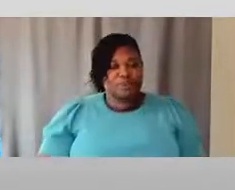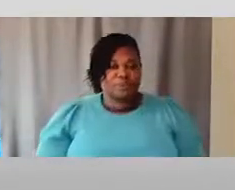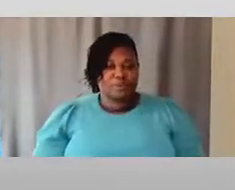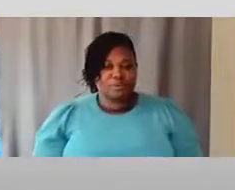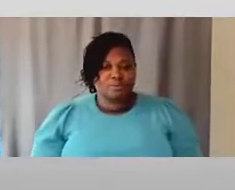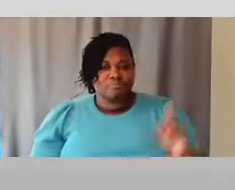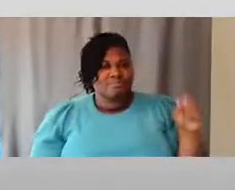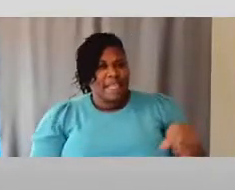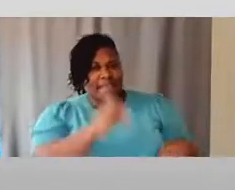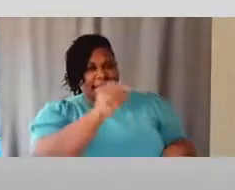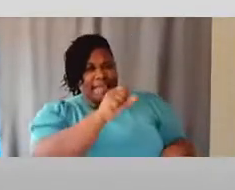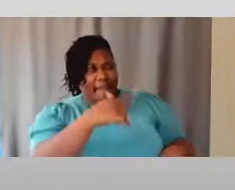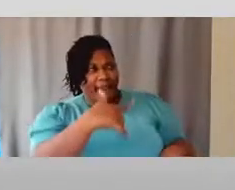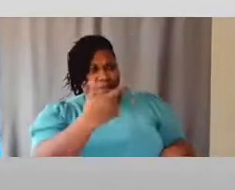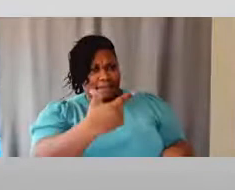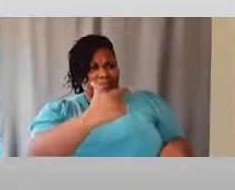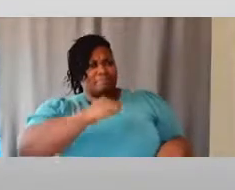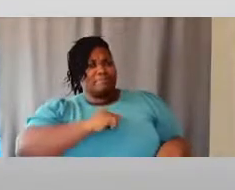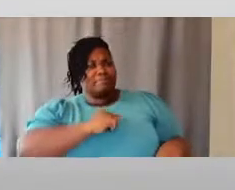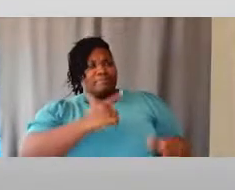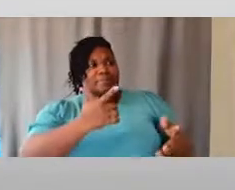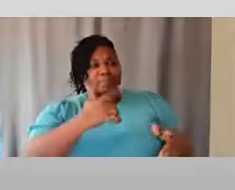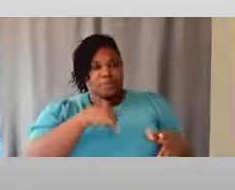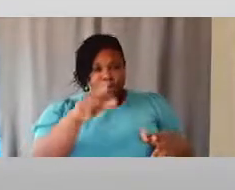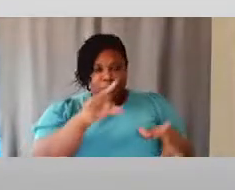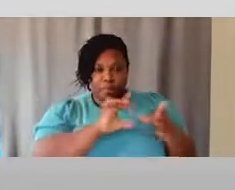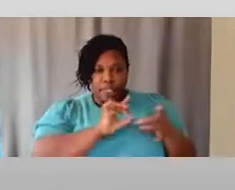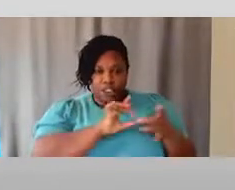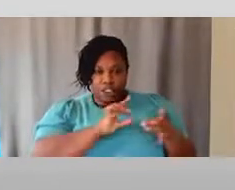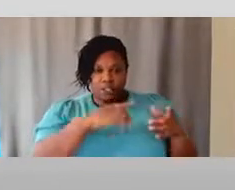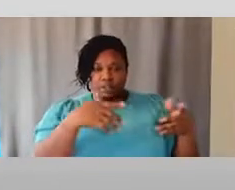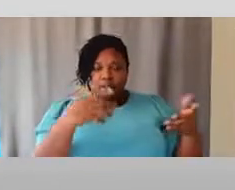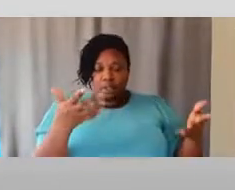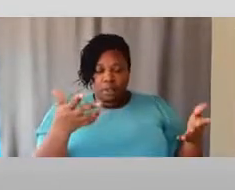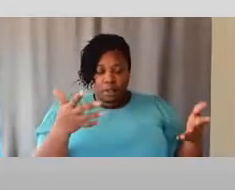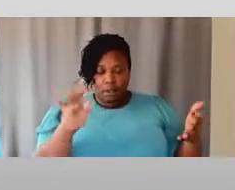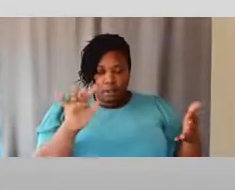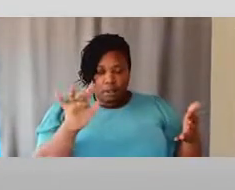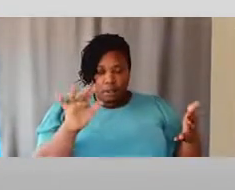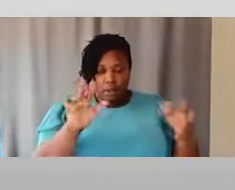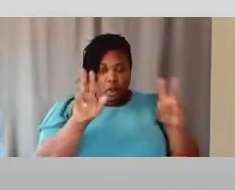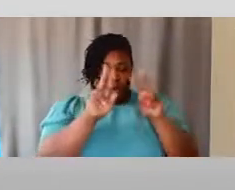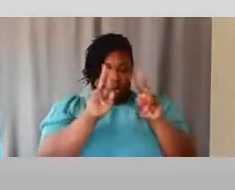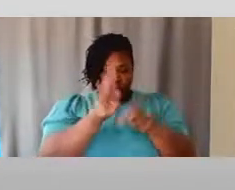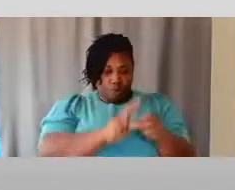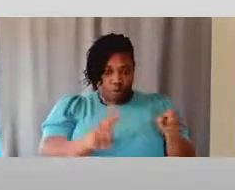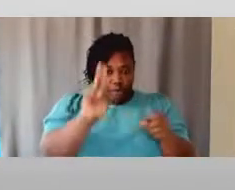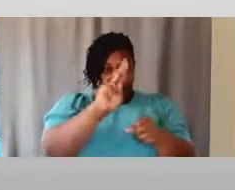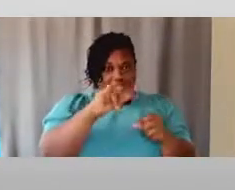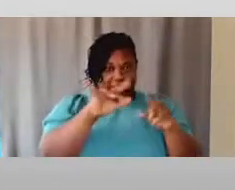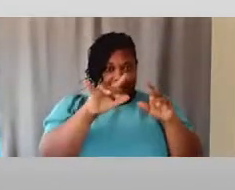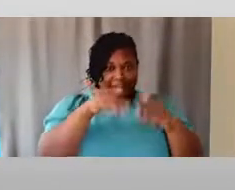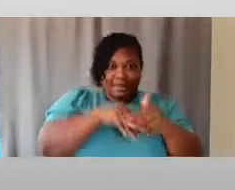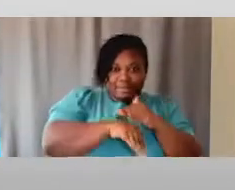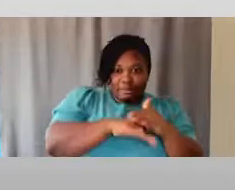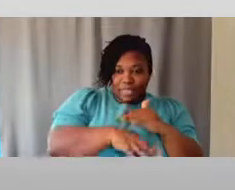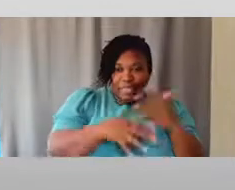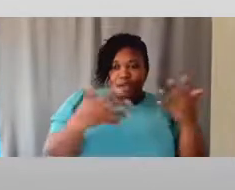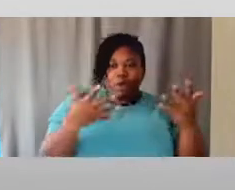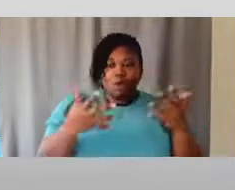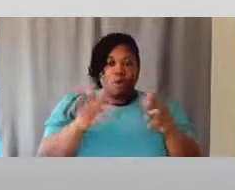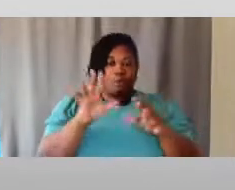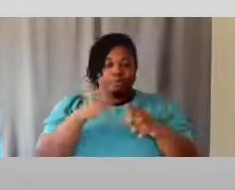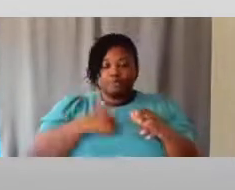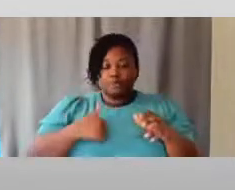Yeah, I guess I'll go next, because you had mentioned, you know, universal accessibility and things like that. And I think that's